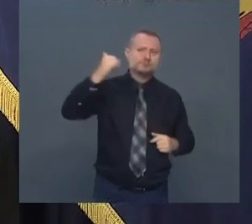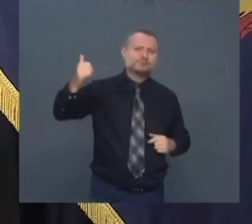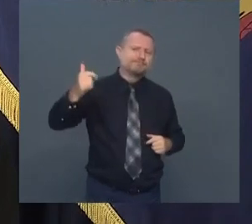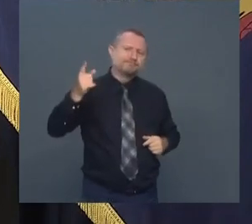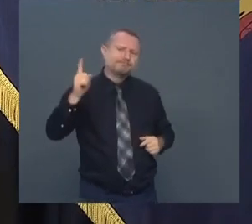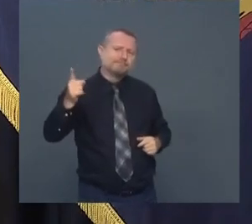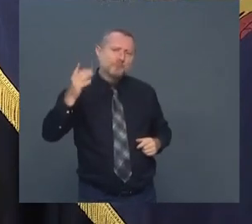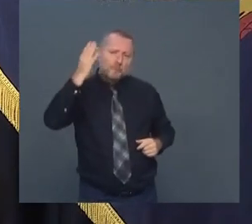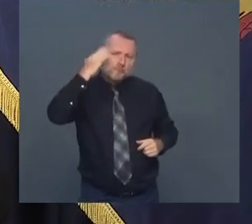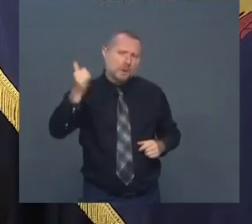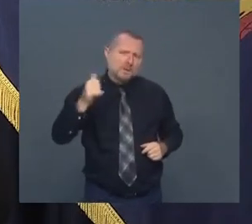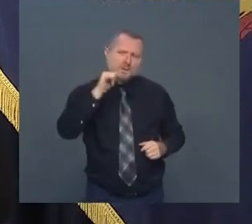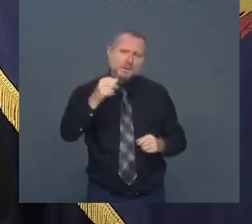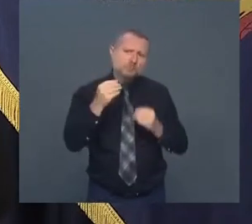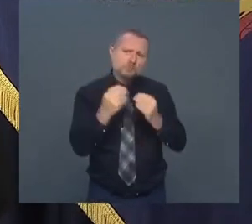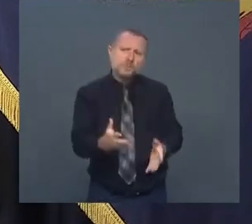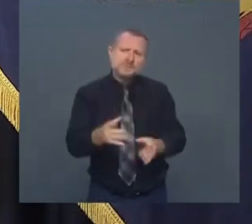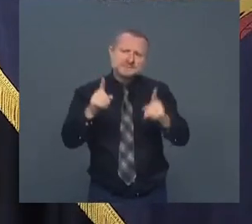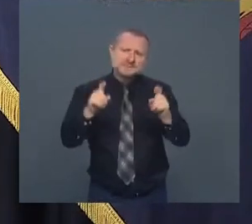child's school